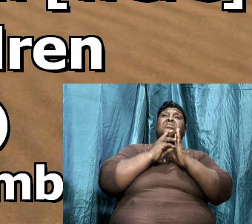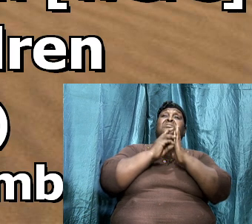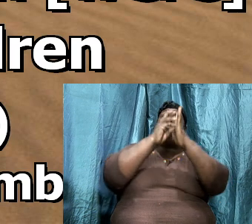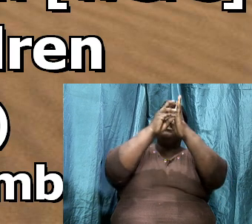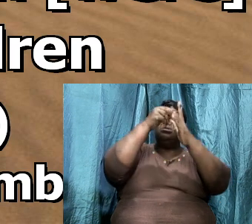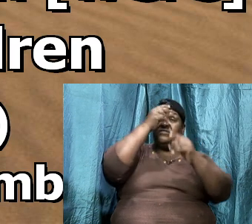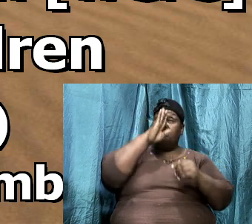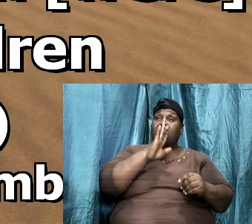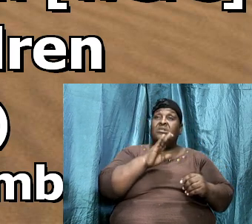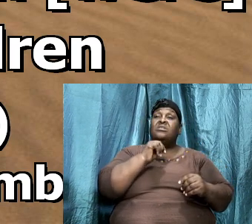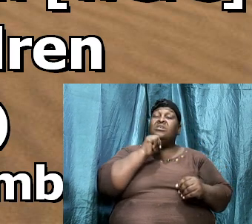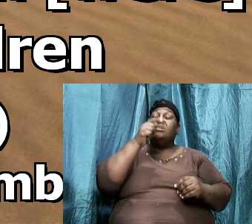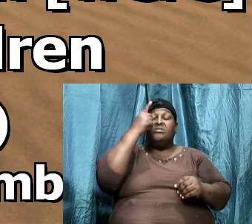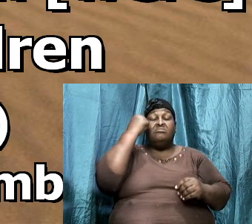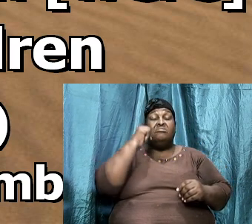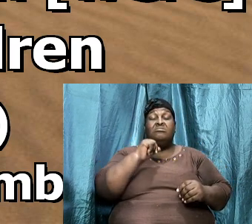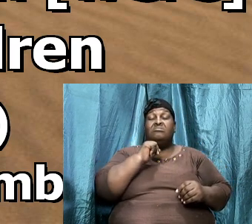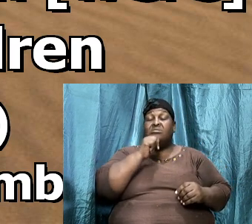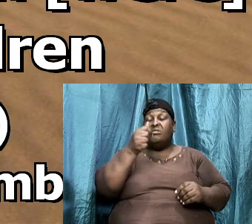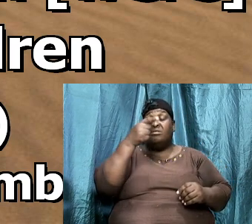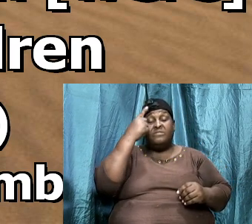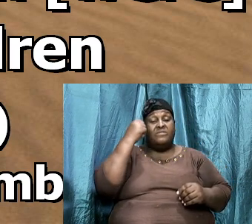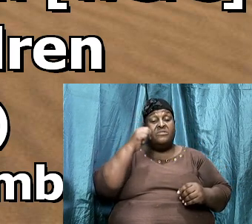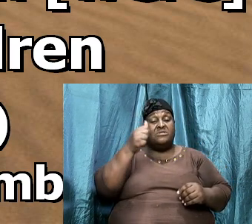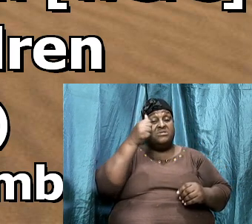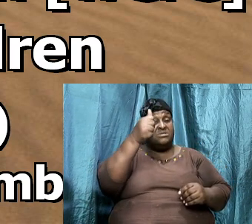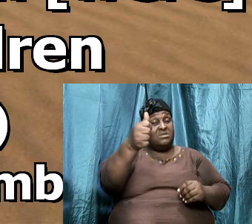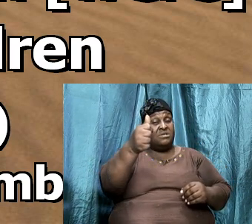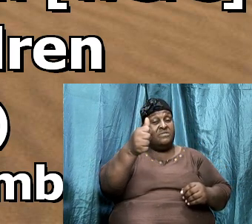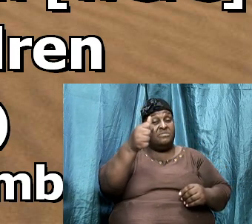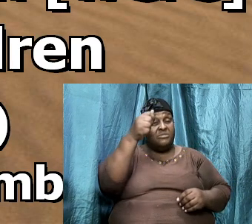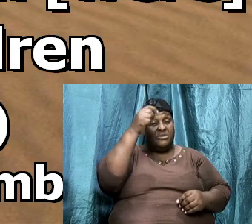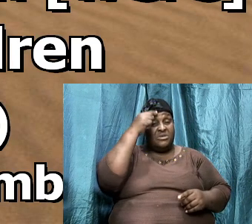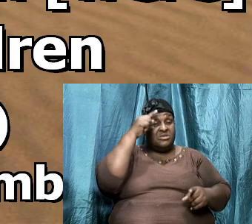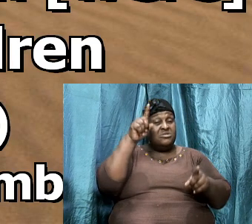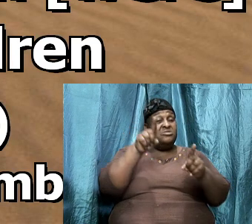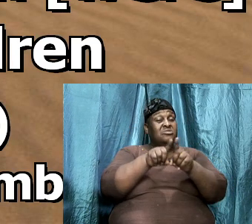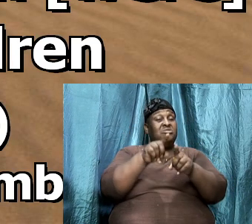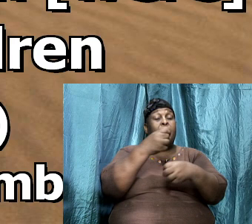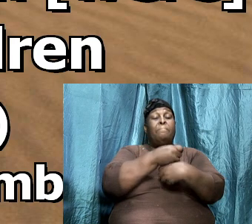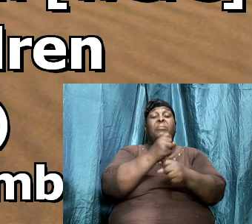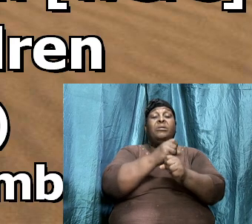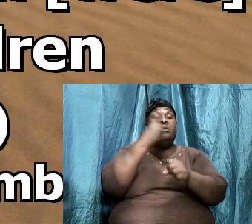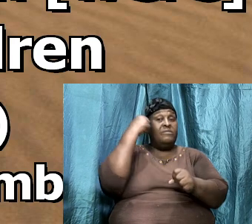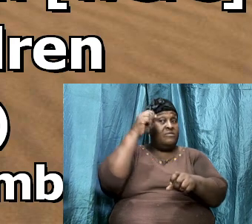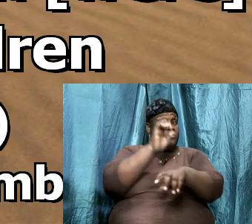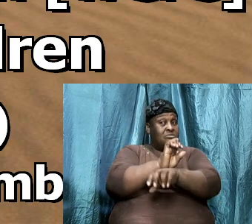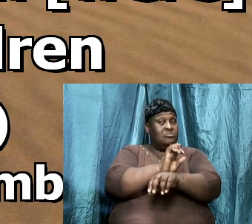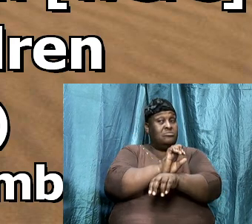But for the decision that they make for the entire church.